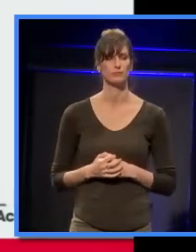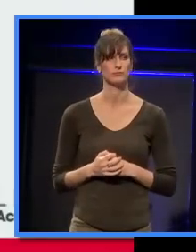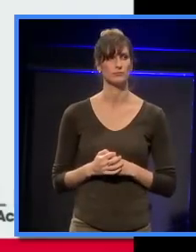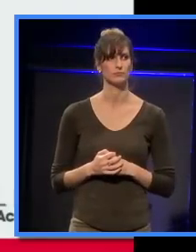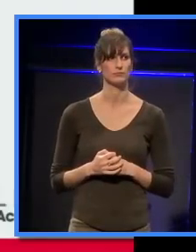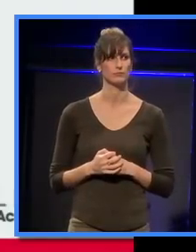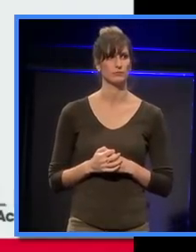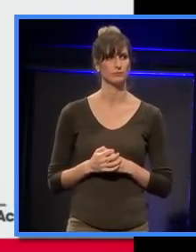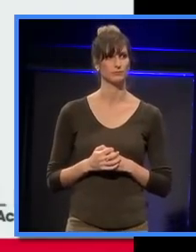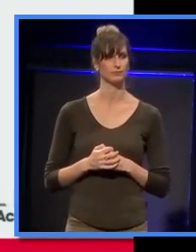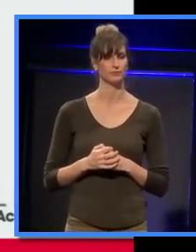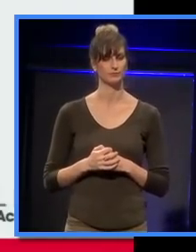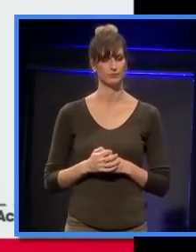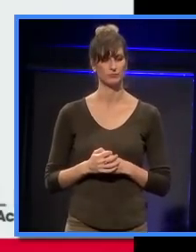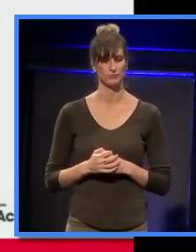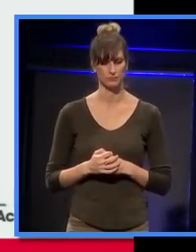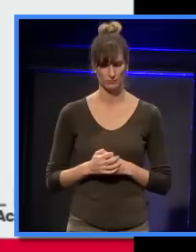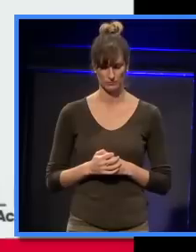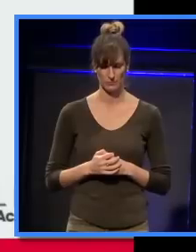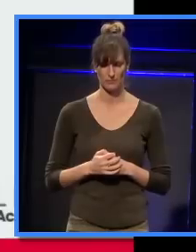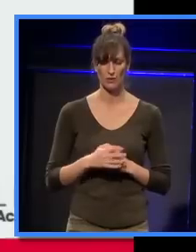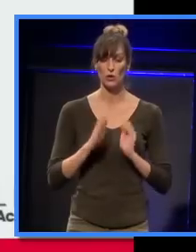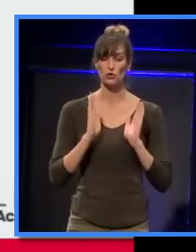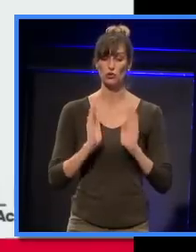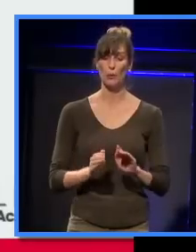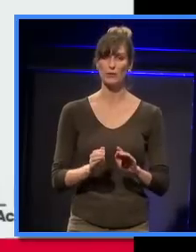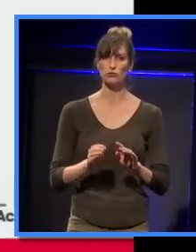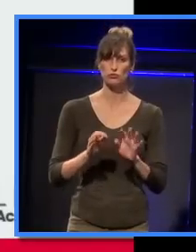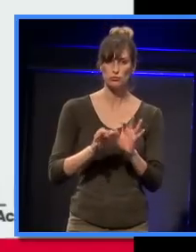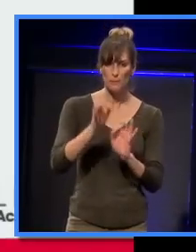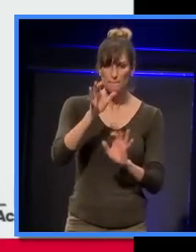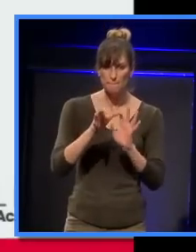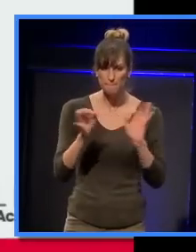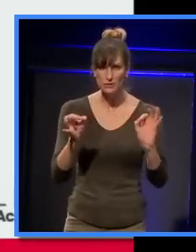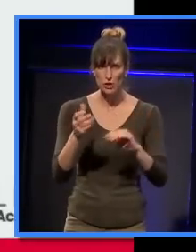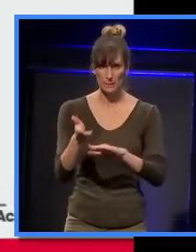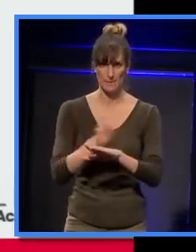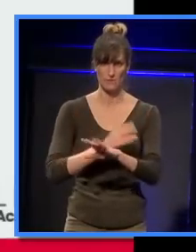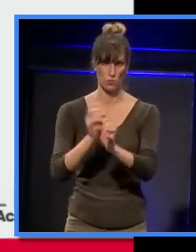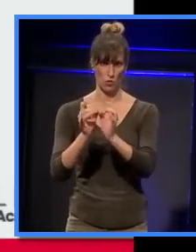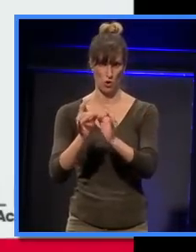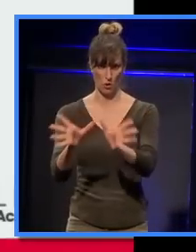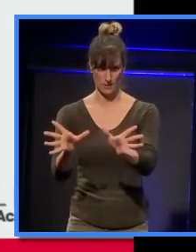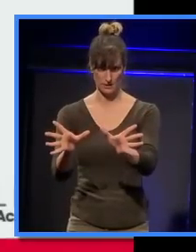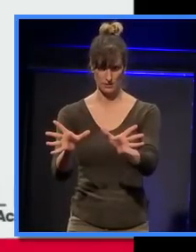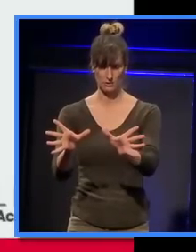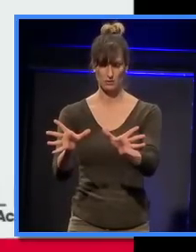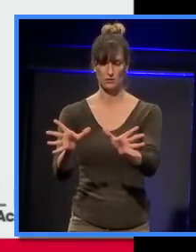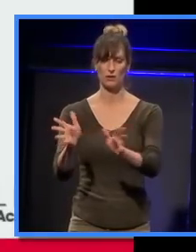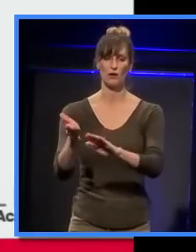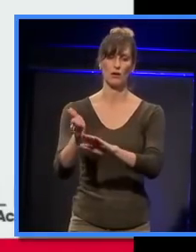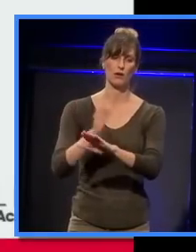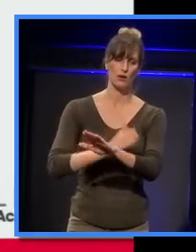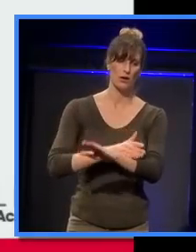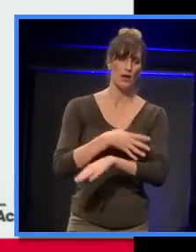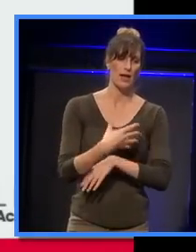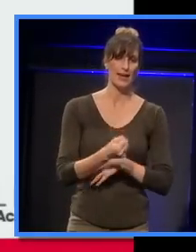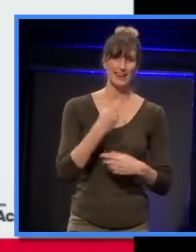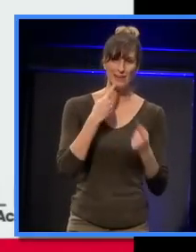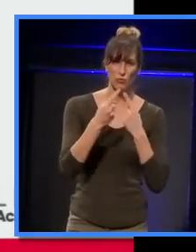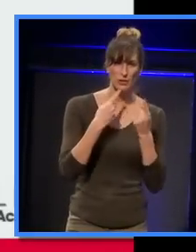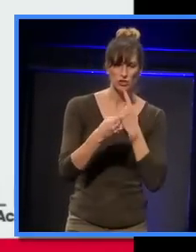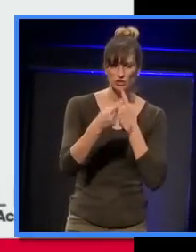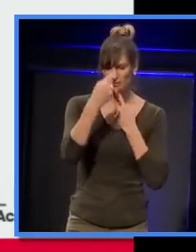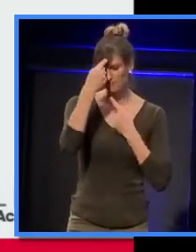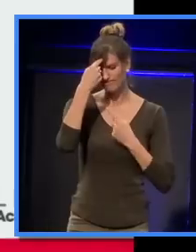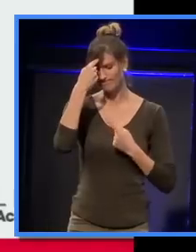So, we were meant to do a pile of commissioning measurements before it opened, and we had information that it wasn't